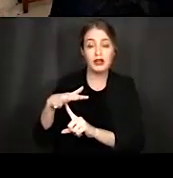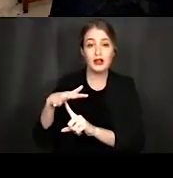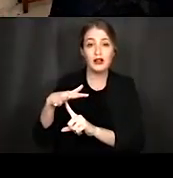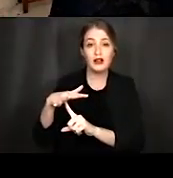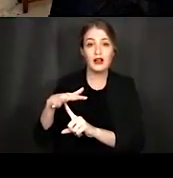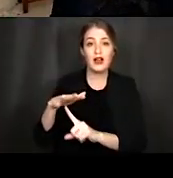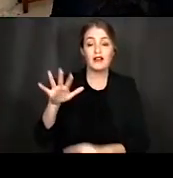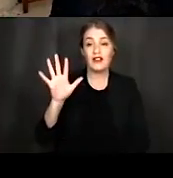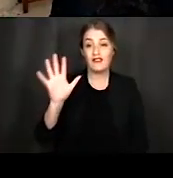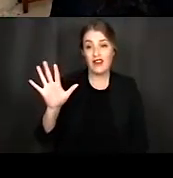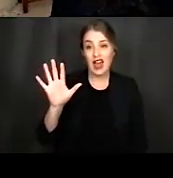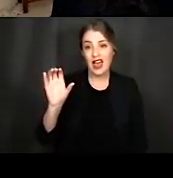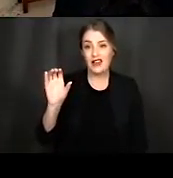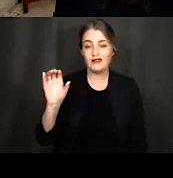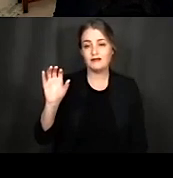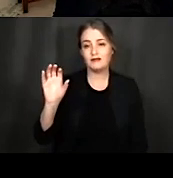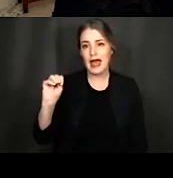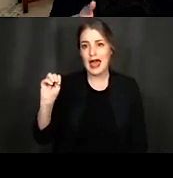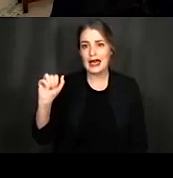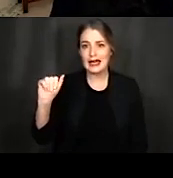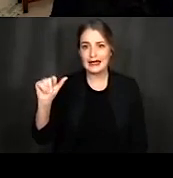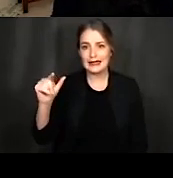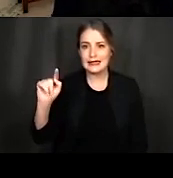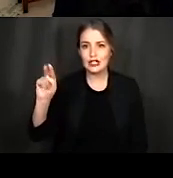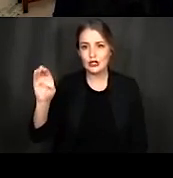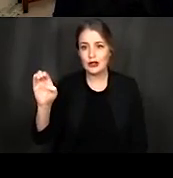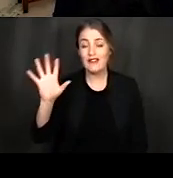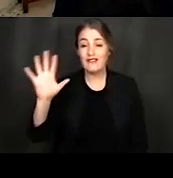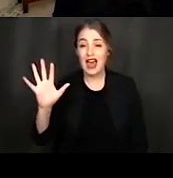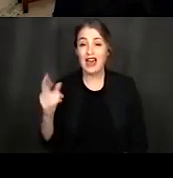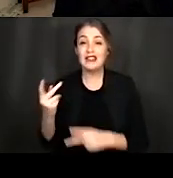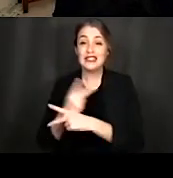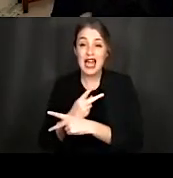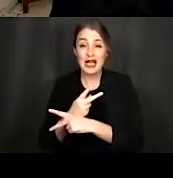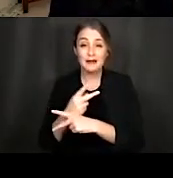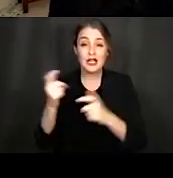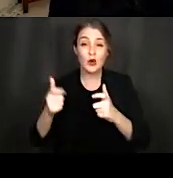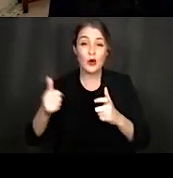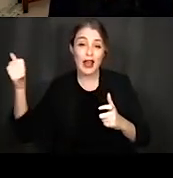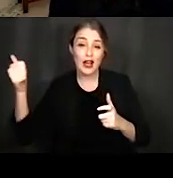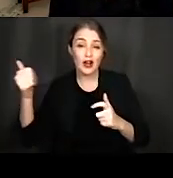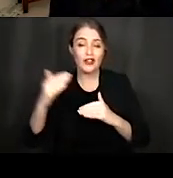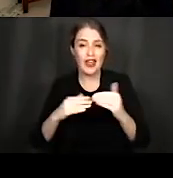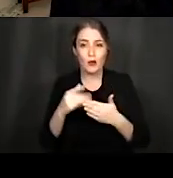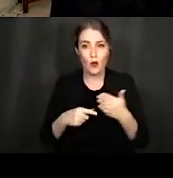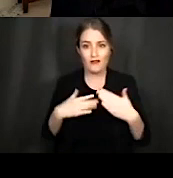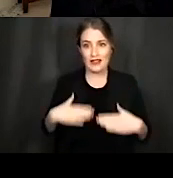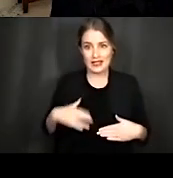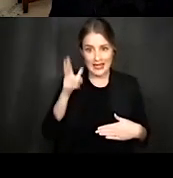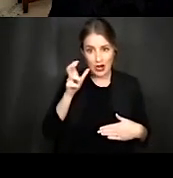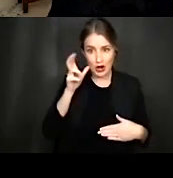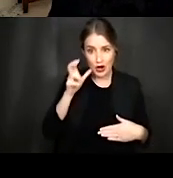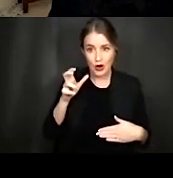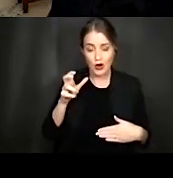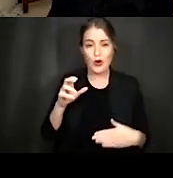of magnitude or 10,000 times greater than the softest sound you could feasibly hear, while the threshold of pain is seven orders